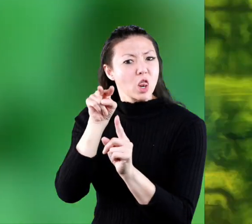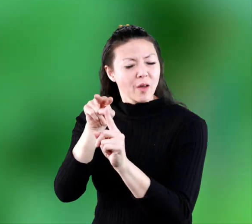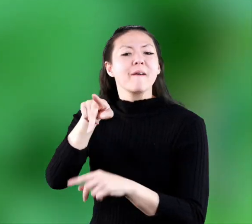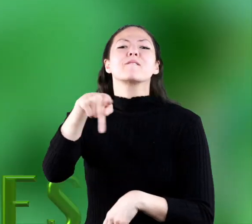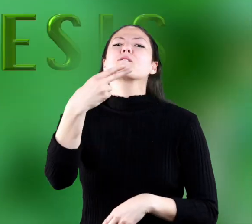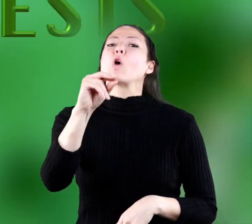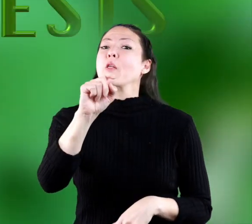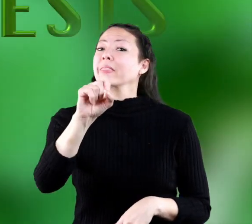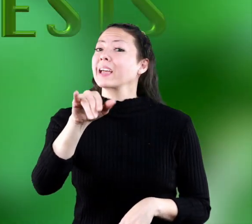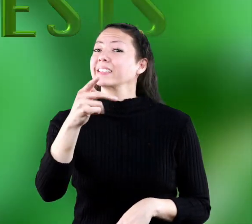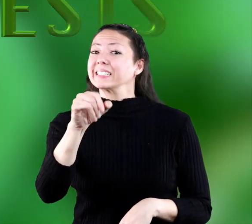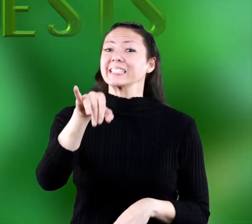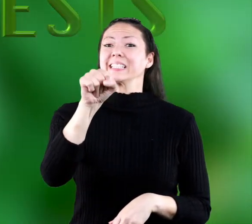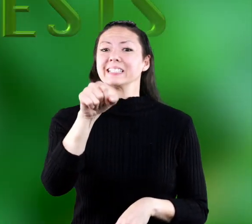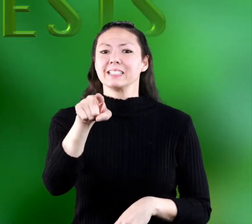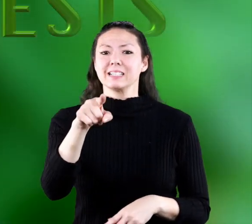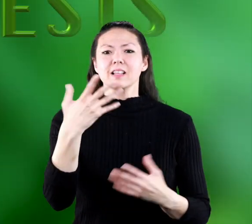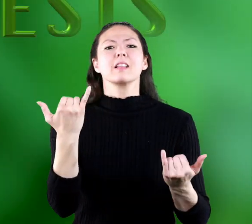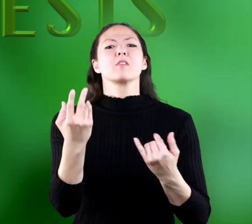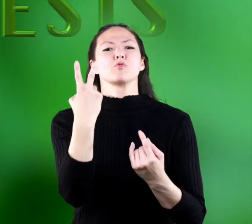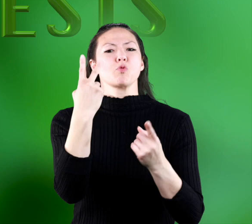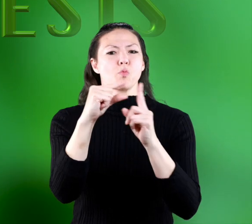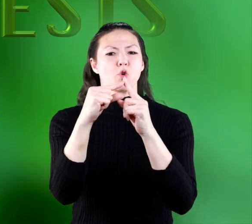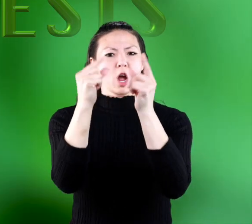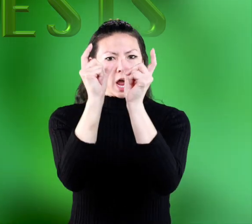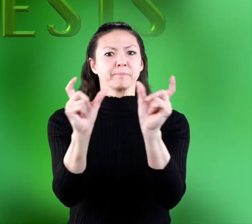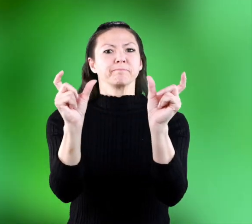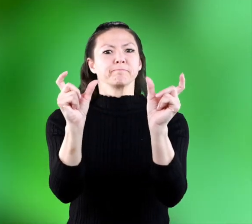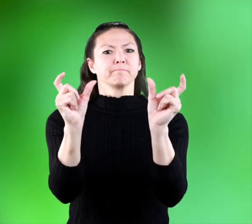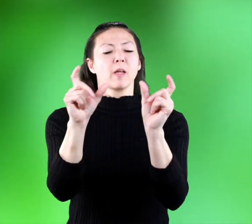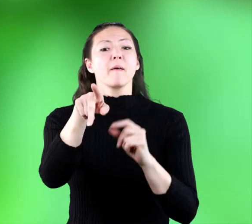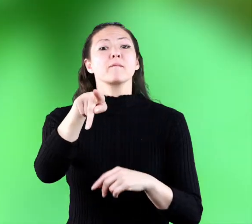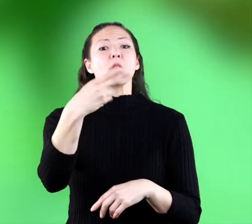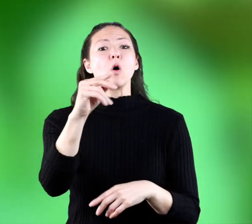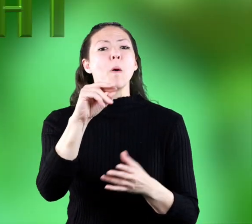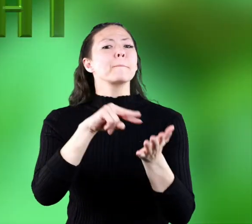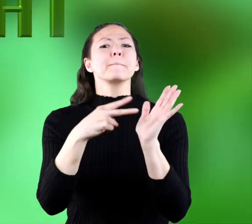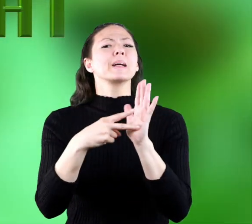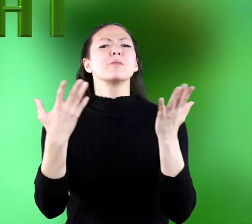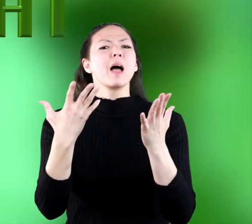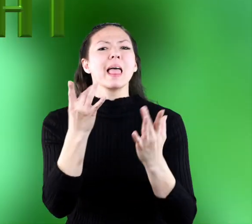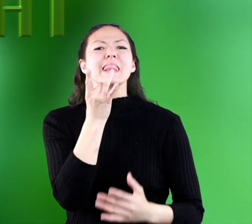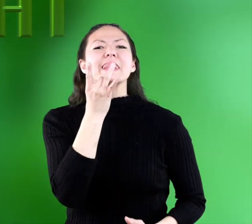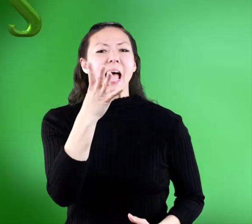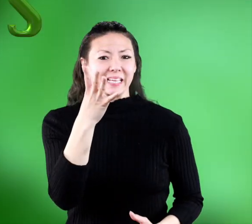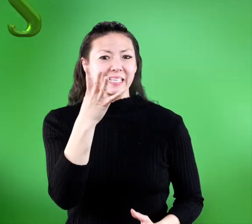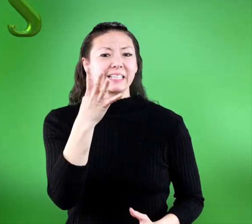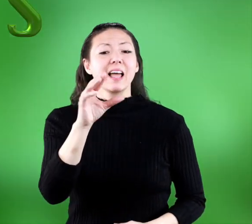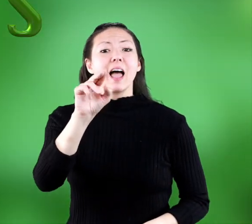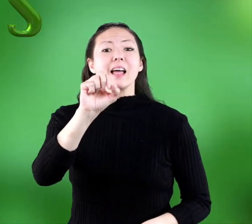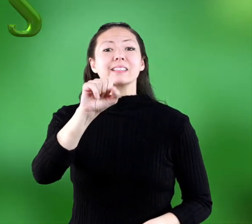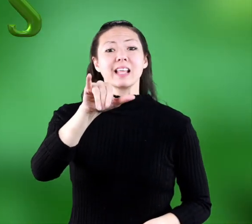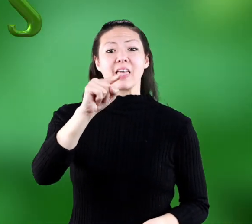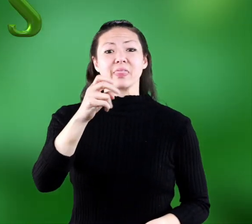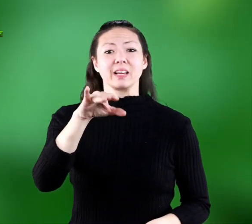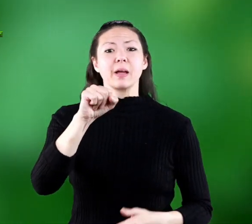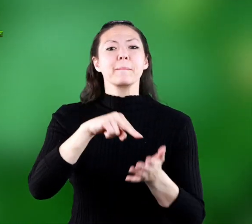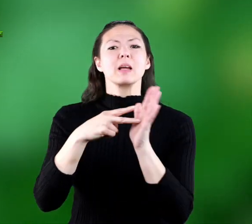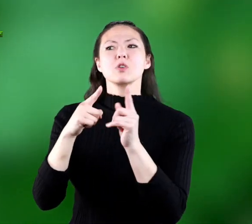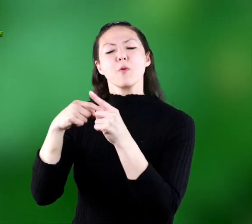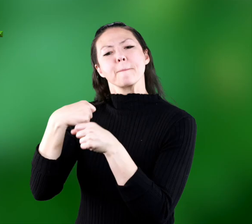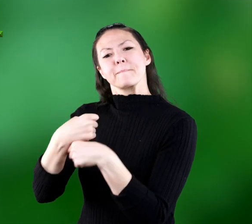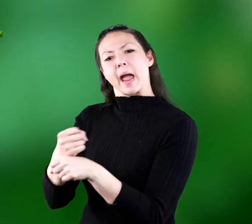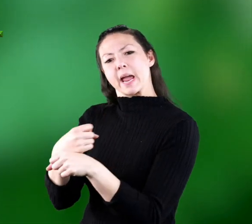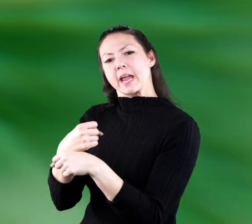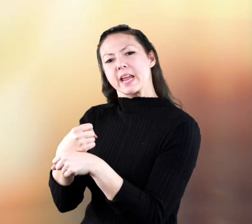the word photosynthesis comes from two words photo which means light and synthesis which